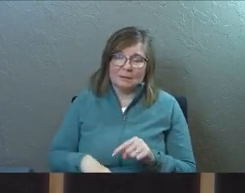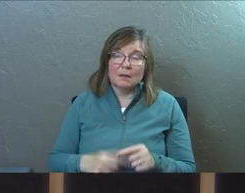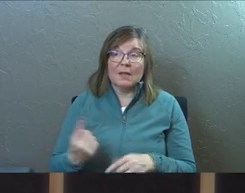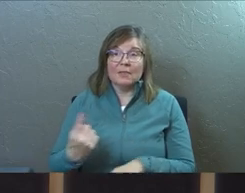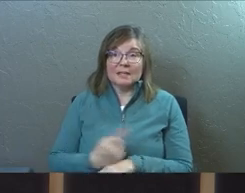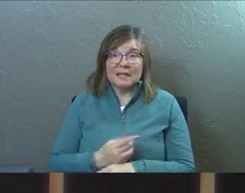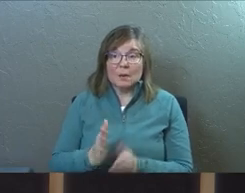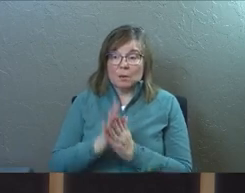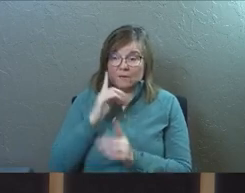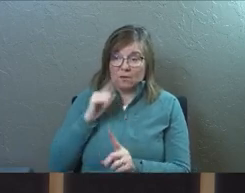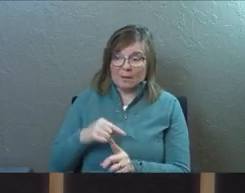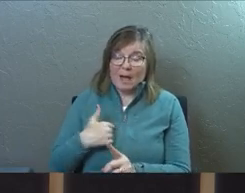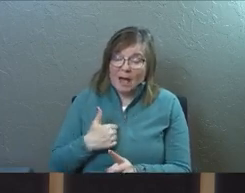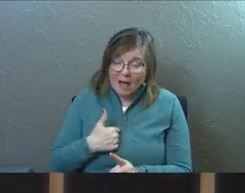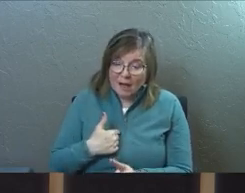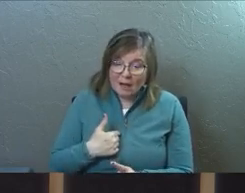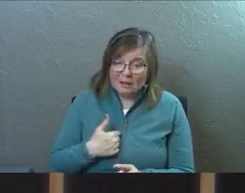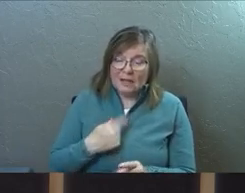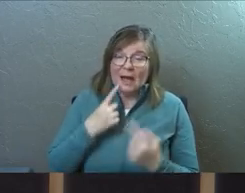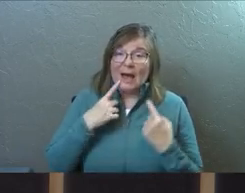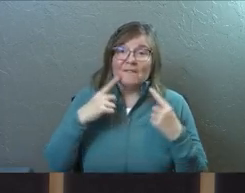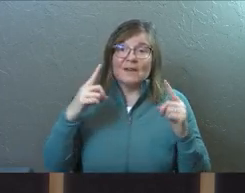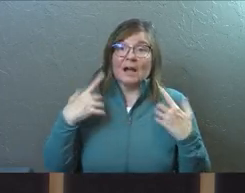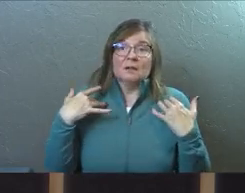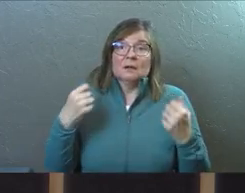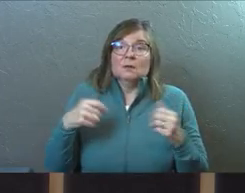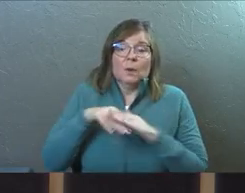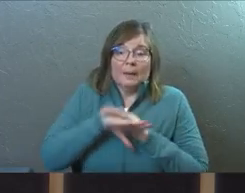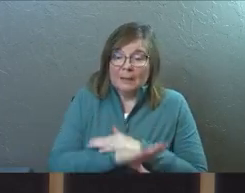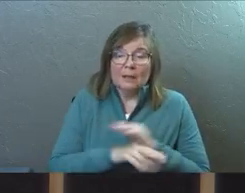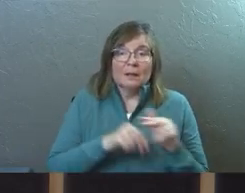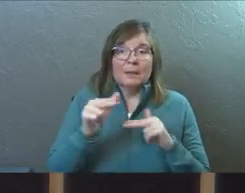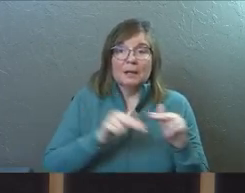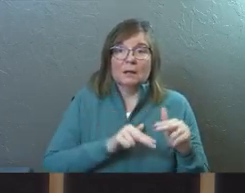And the day we prayed for them, they're like, I finally got in here.